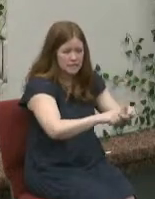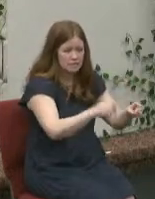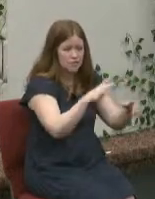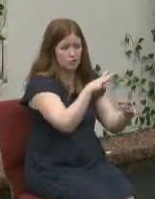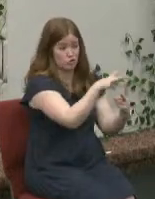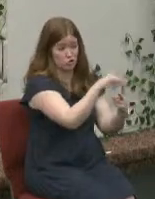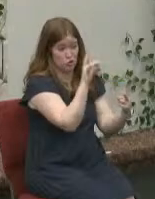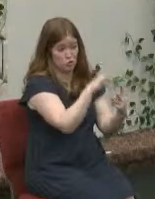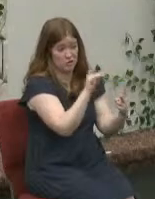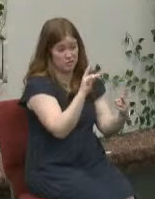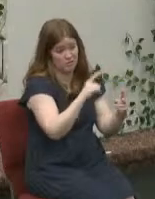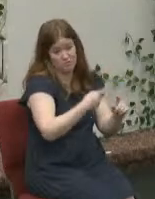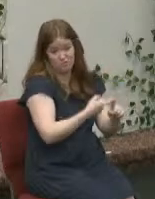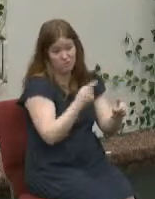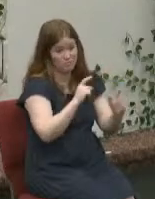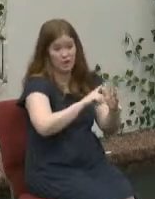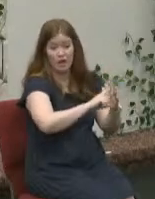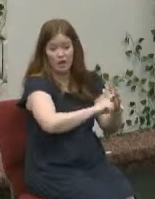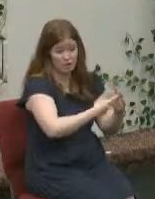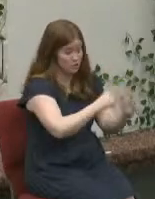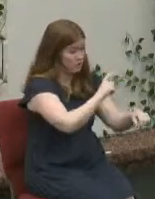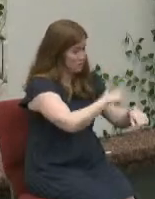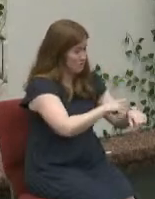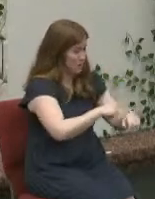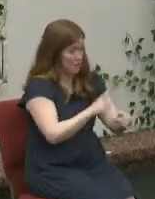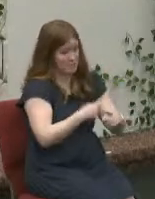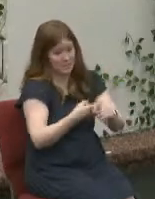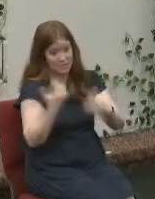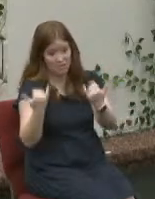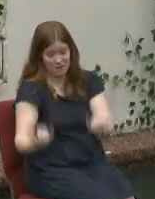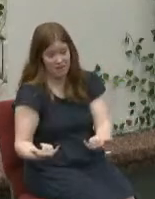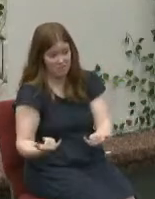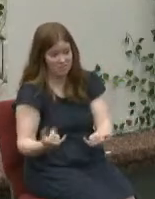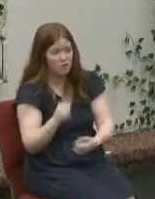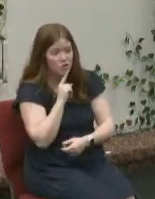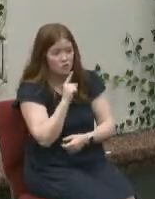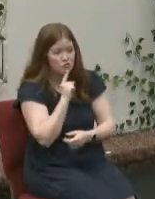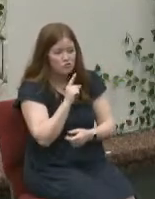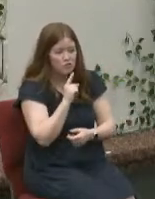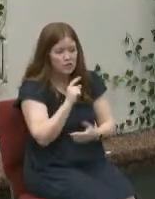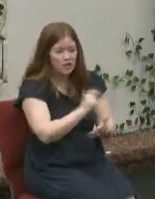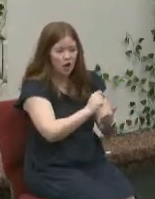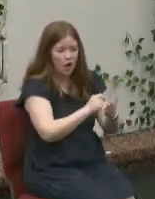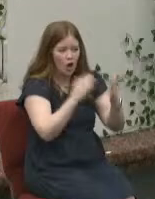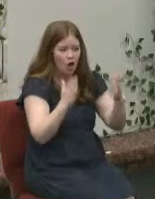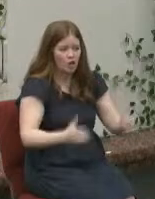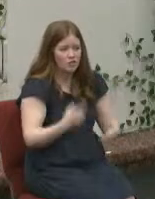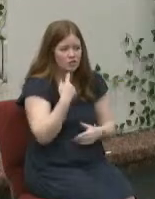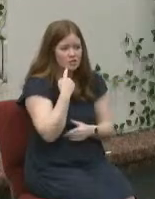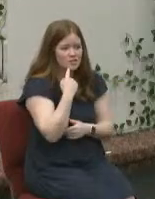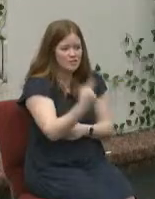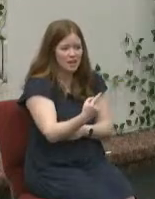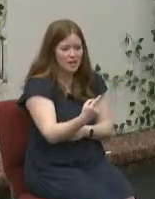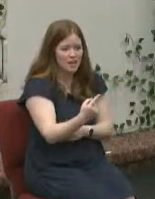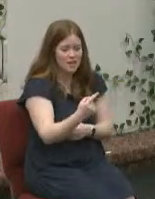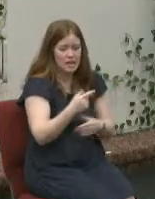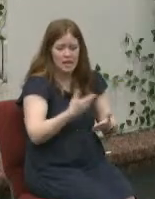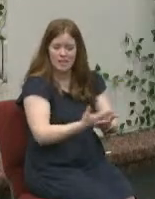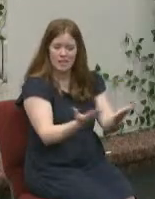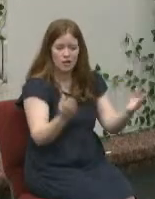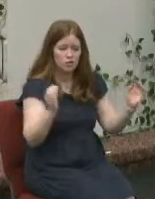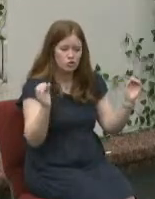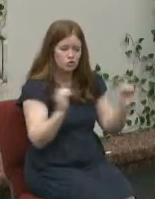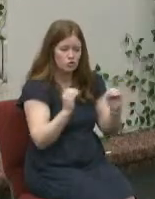from the beginning of time even till now I mean truly the author was right when I read this week there is no narrative list history everything